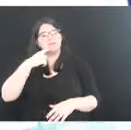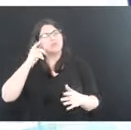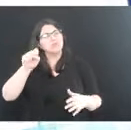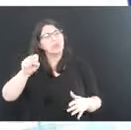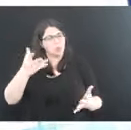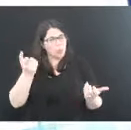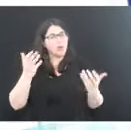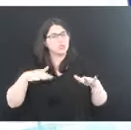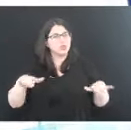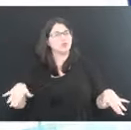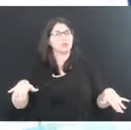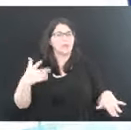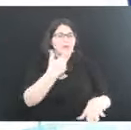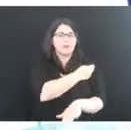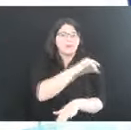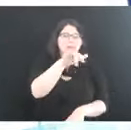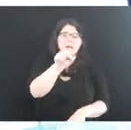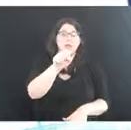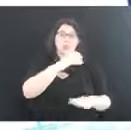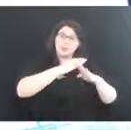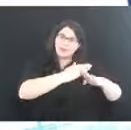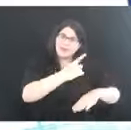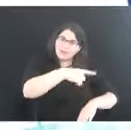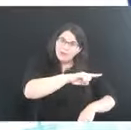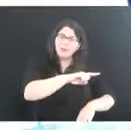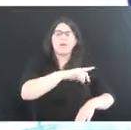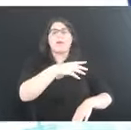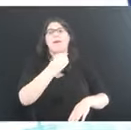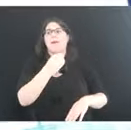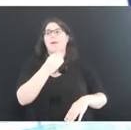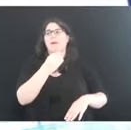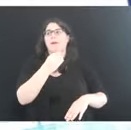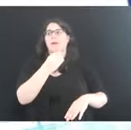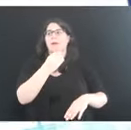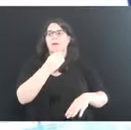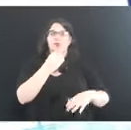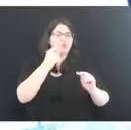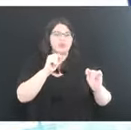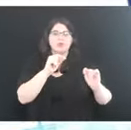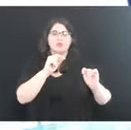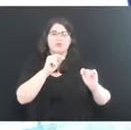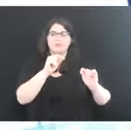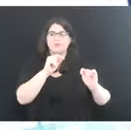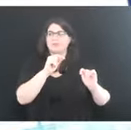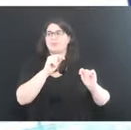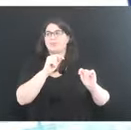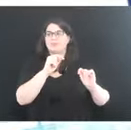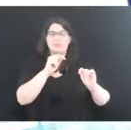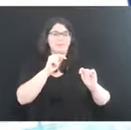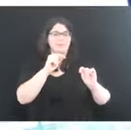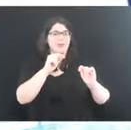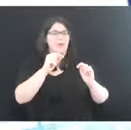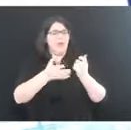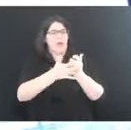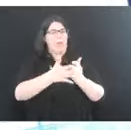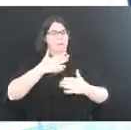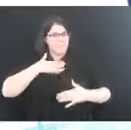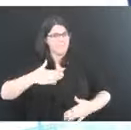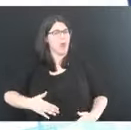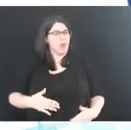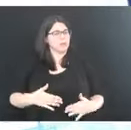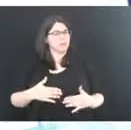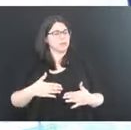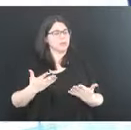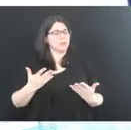vaccinated, not only to protect them from COVID-19, but also to try to get to that level of immunity that we can stop